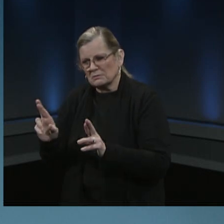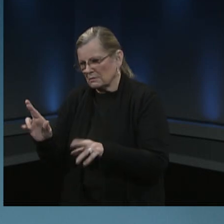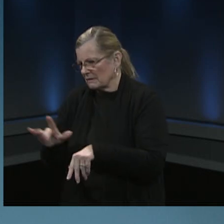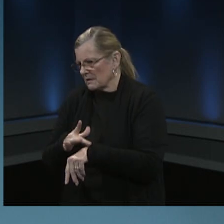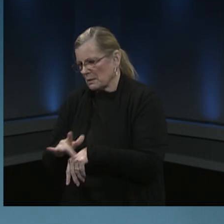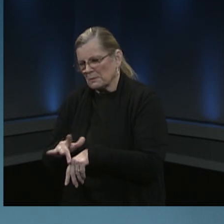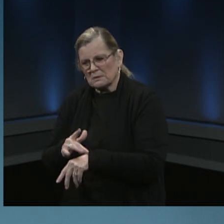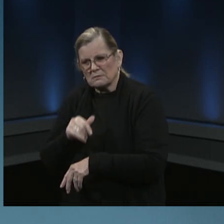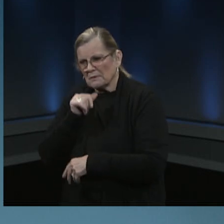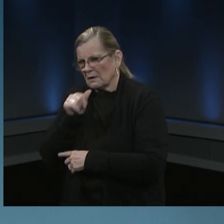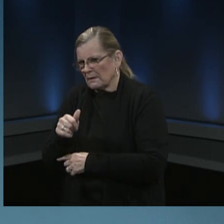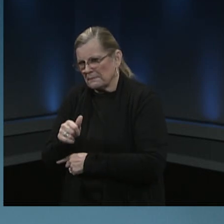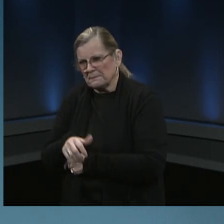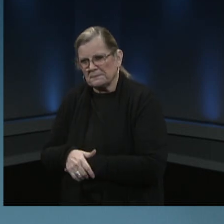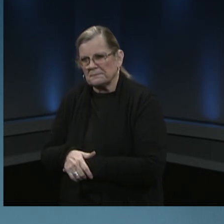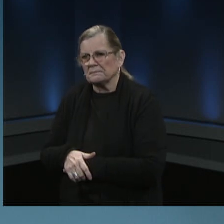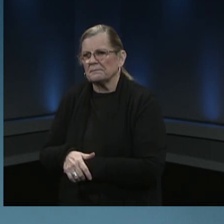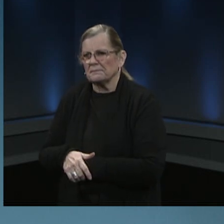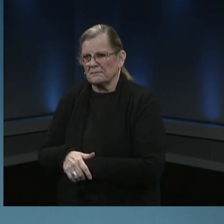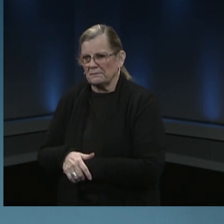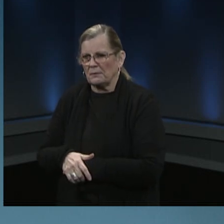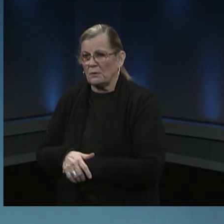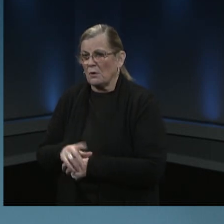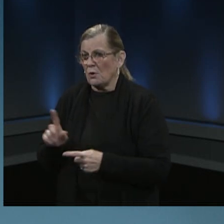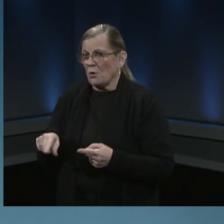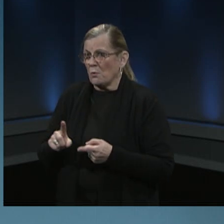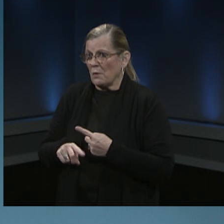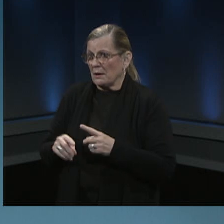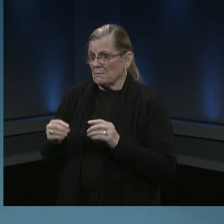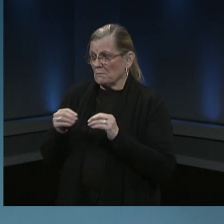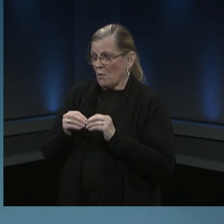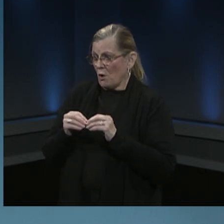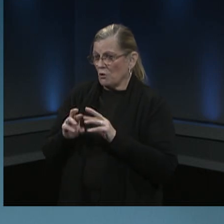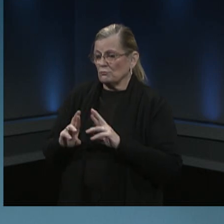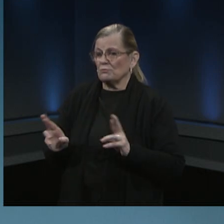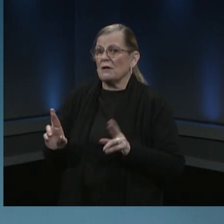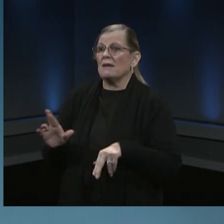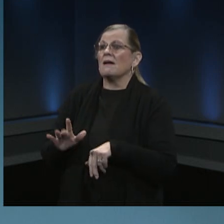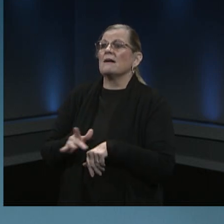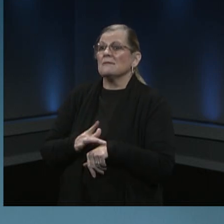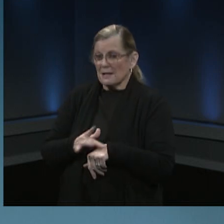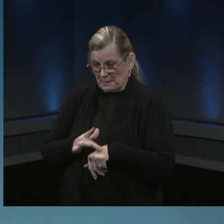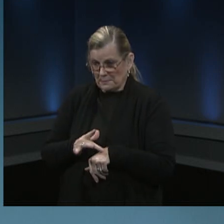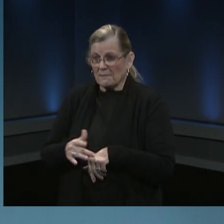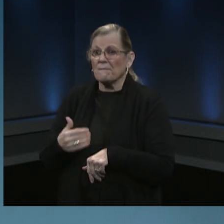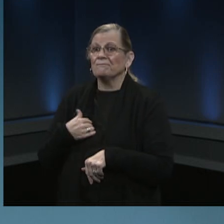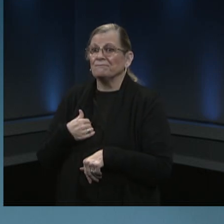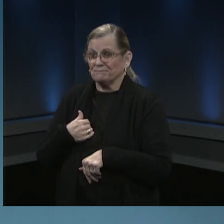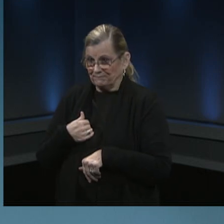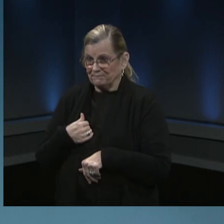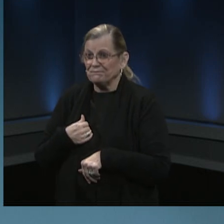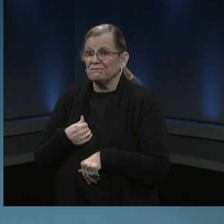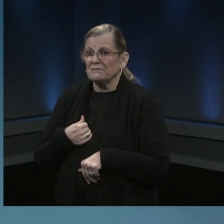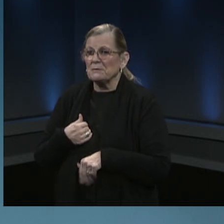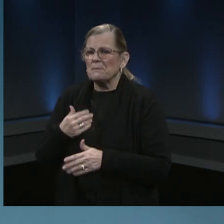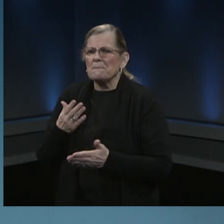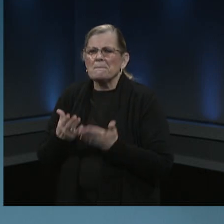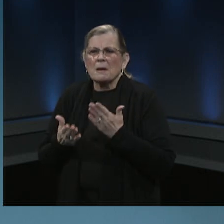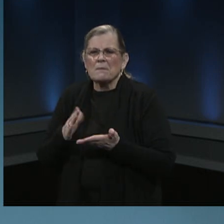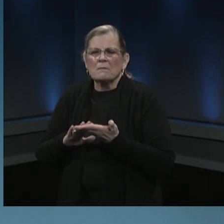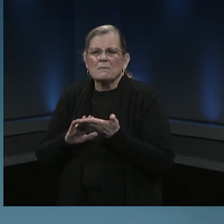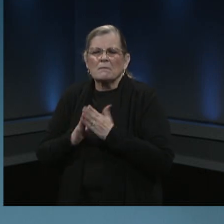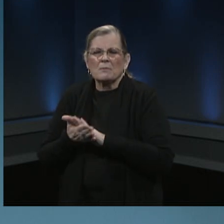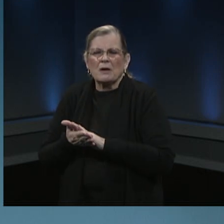so when more vaccine becomes available it's likely that vaccination is going to be possible at a number of different locations